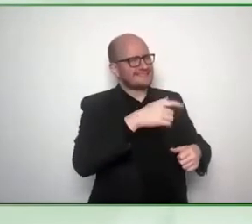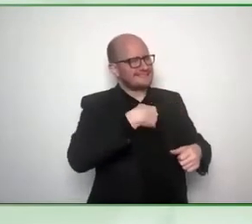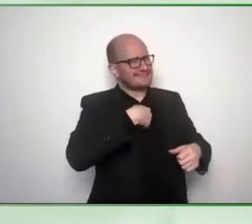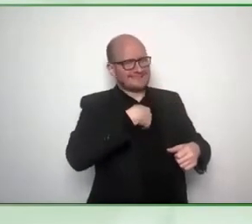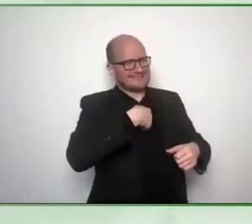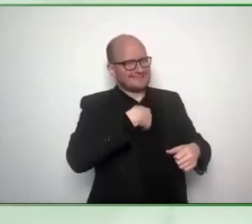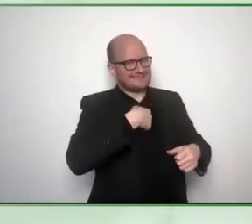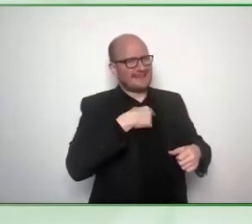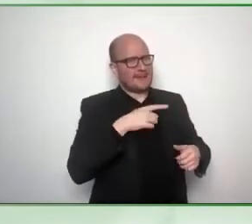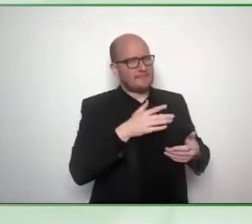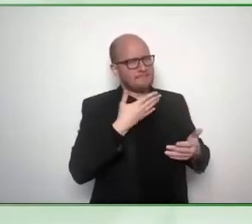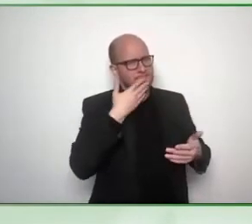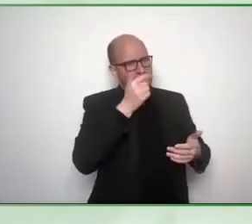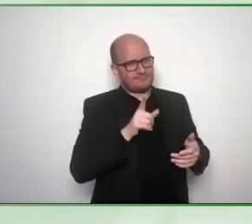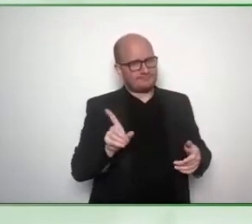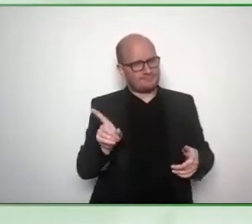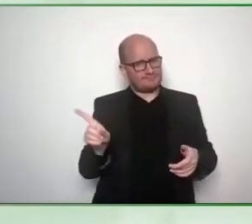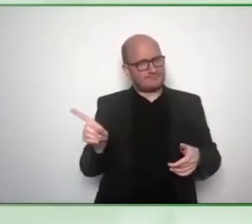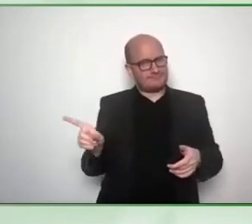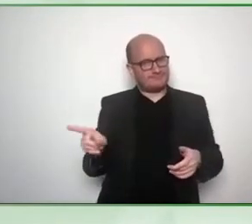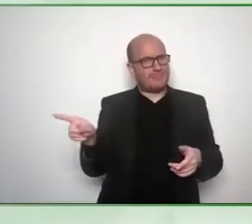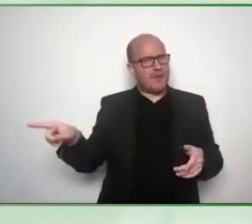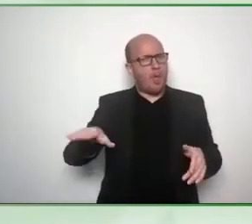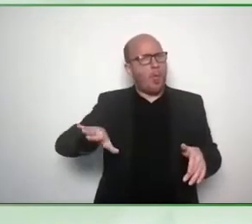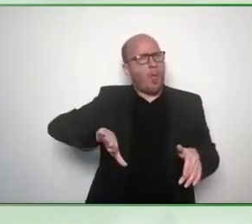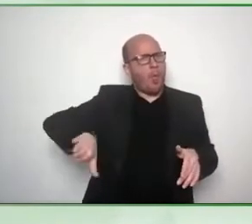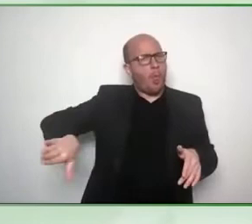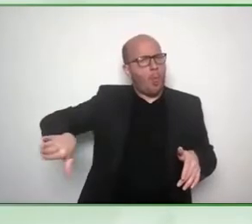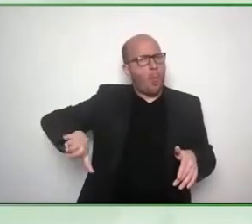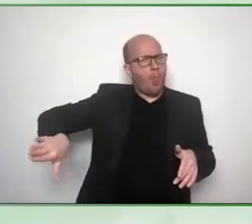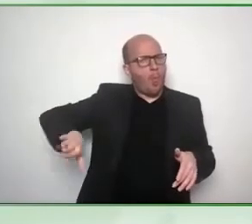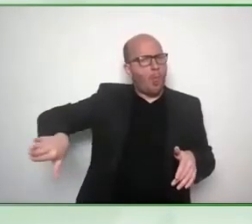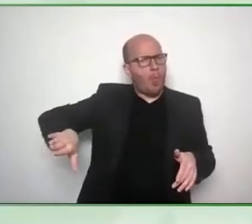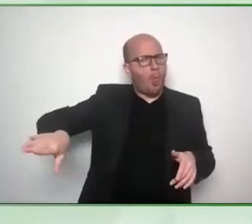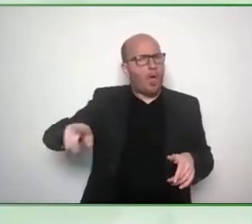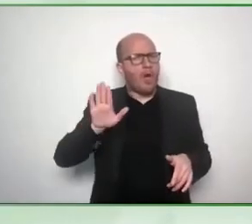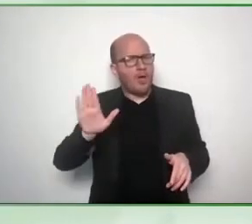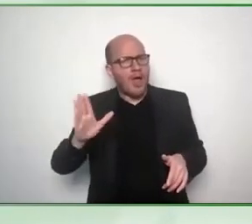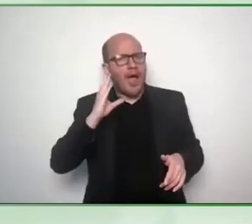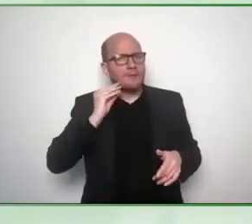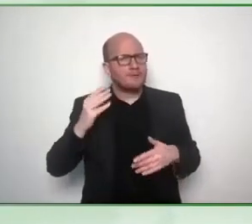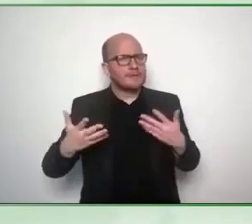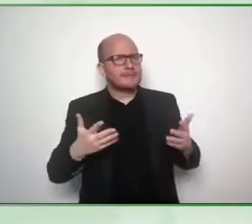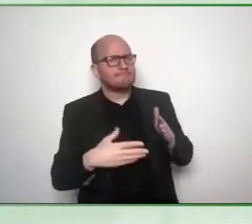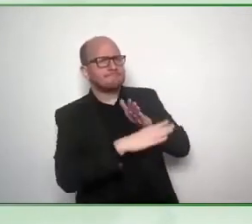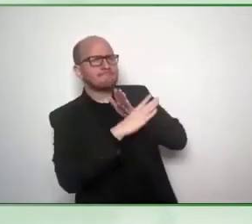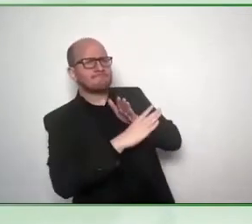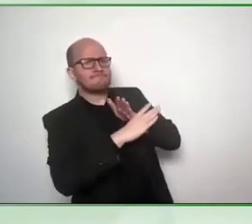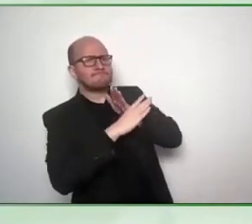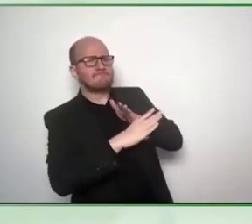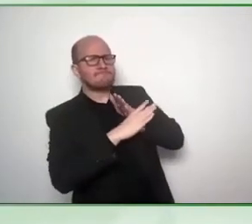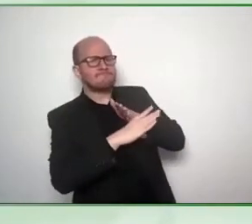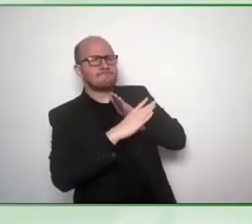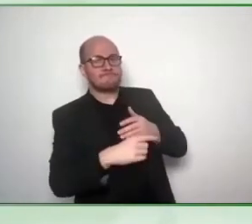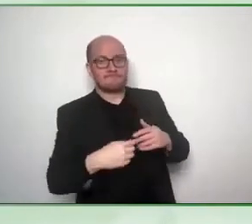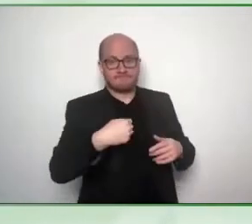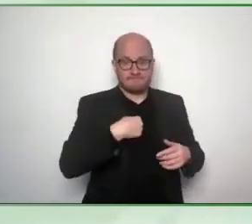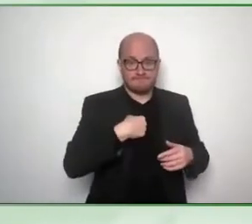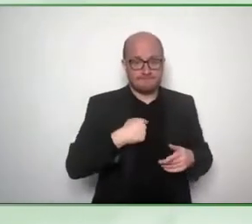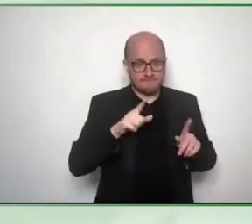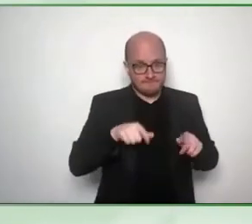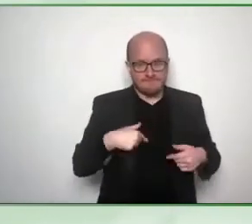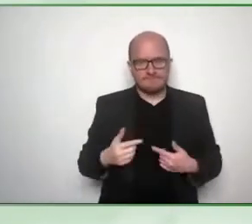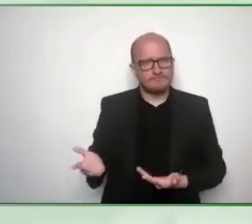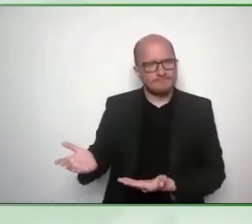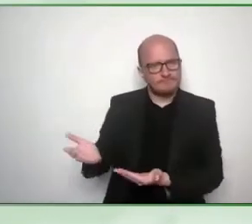have some kind of characteristics or experiences that may put them in a different light than someone like